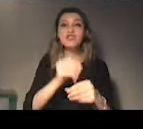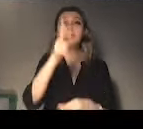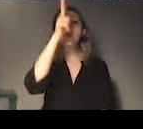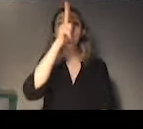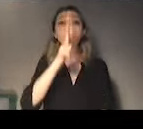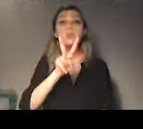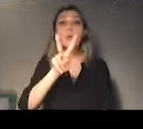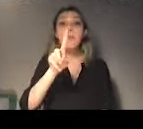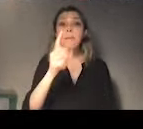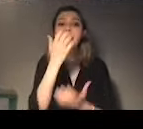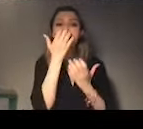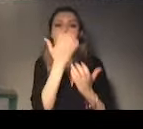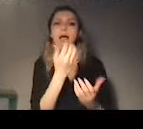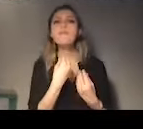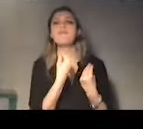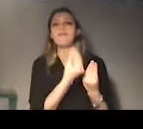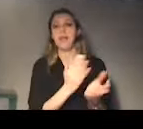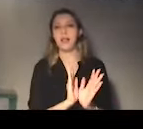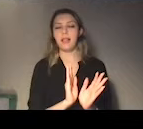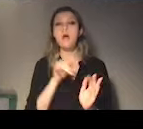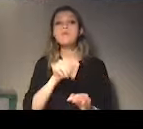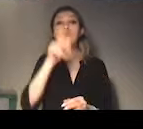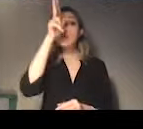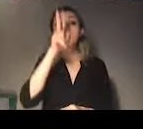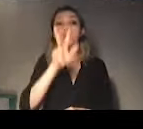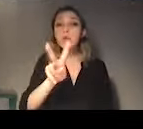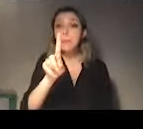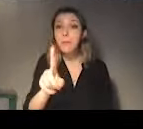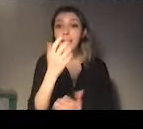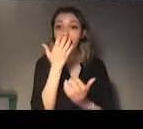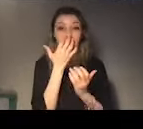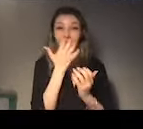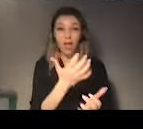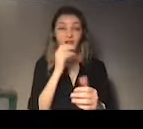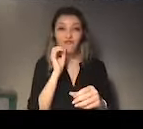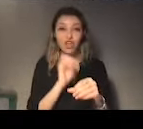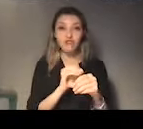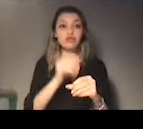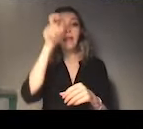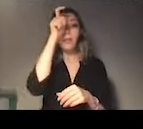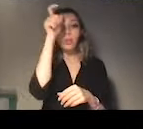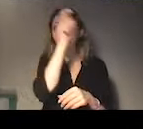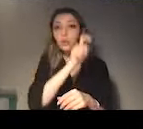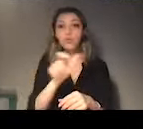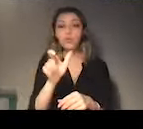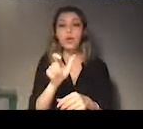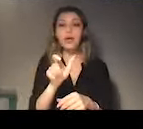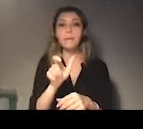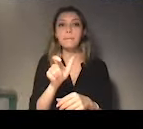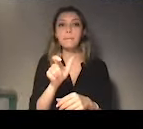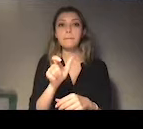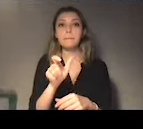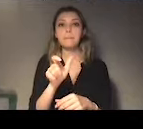Of these 321 recommendations, Turkey has accepted 216.